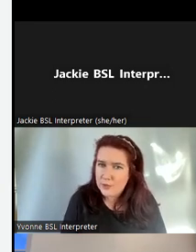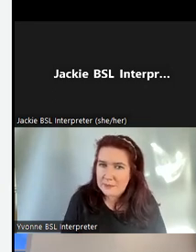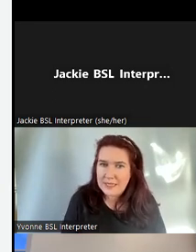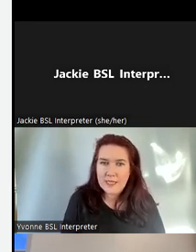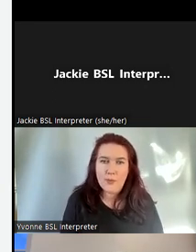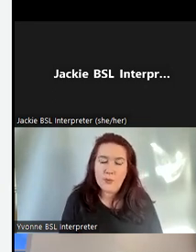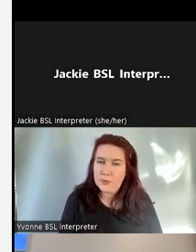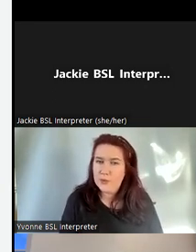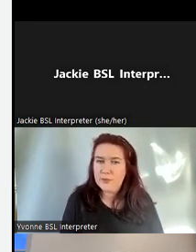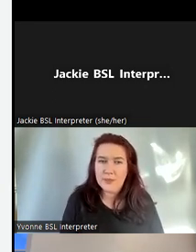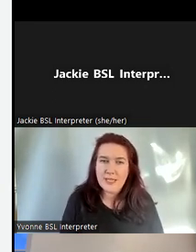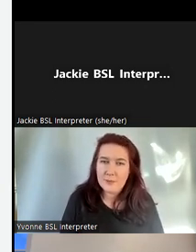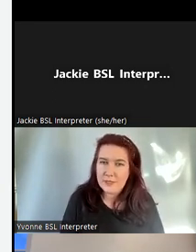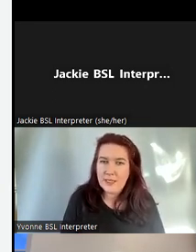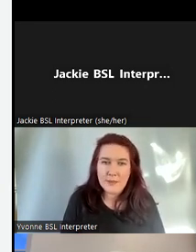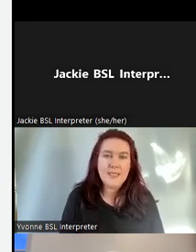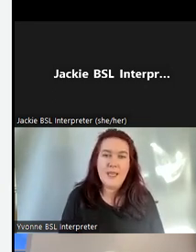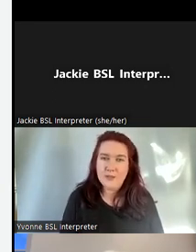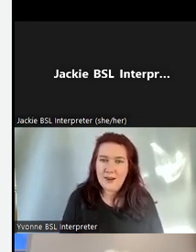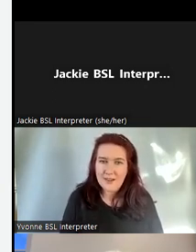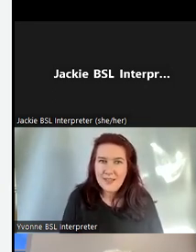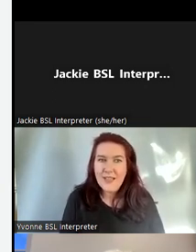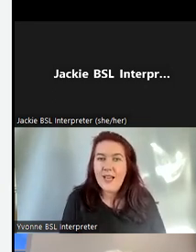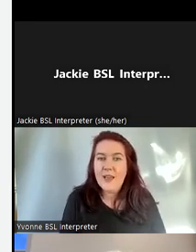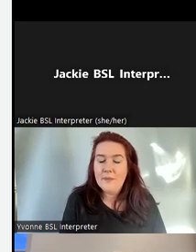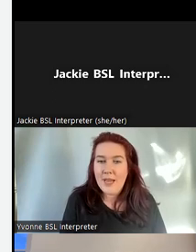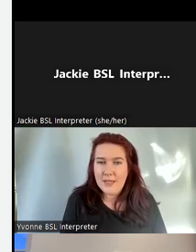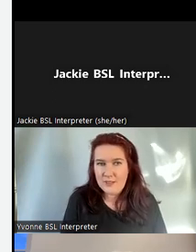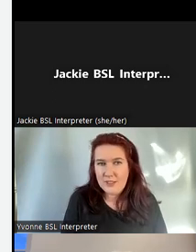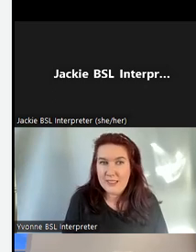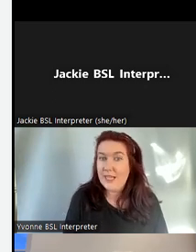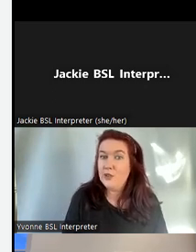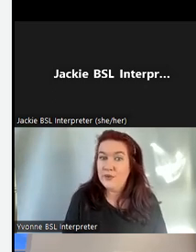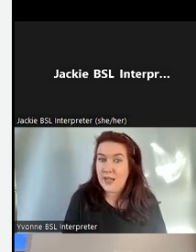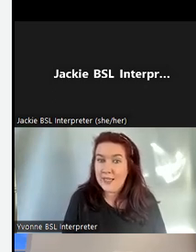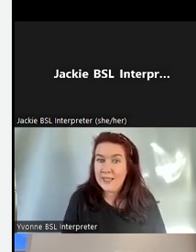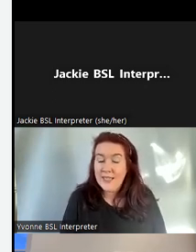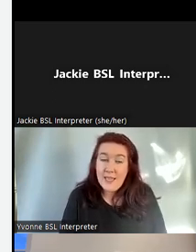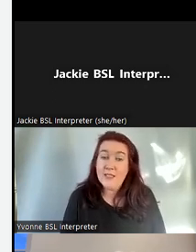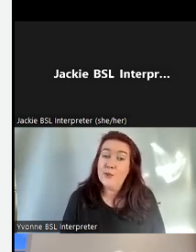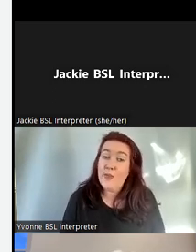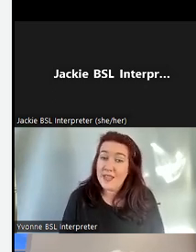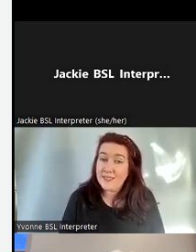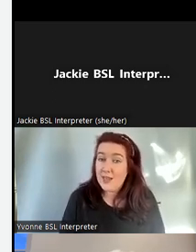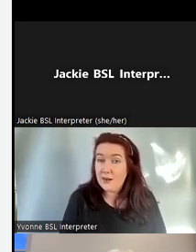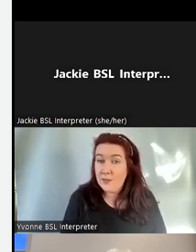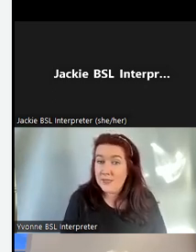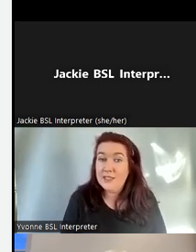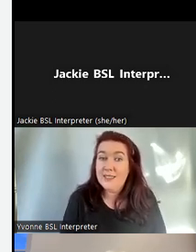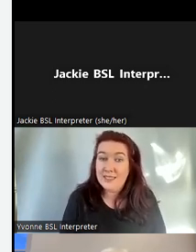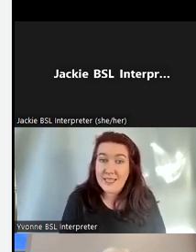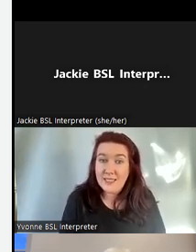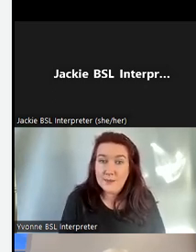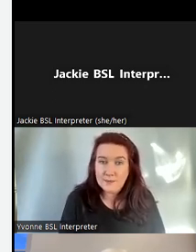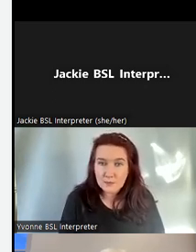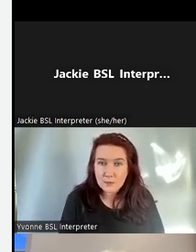colours would it be and what would we do if we were celebrating a BSL tartan and to create a new flag and so this tartan was